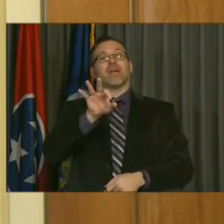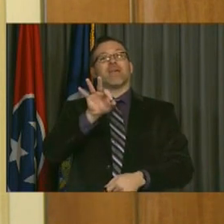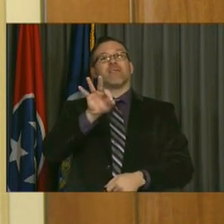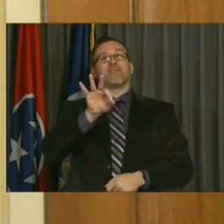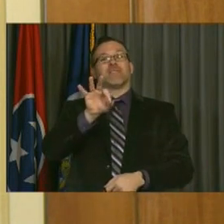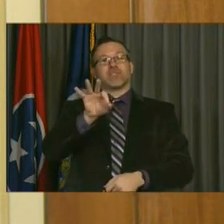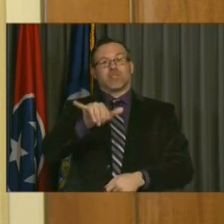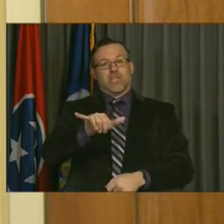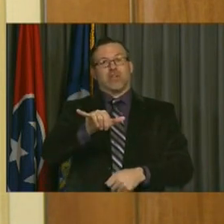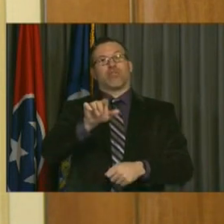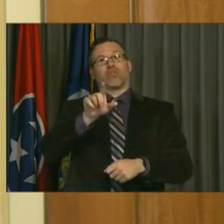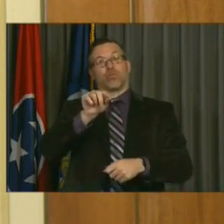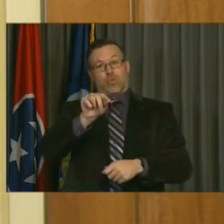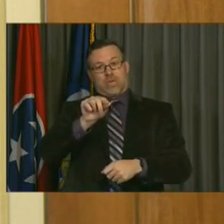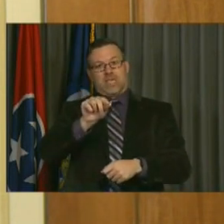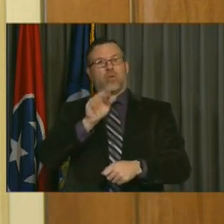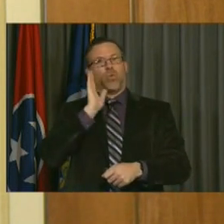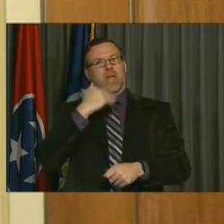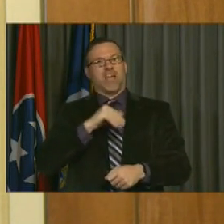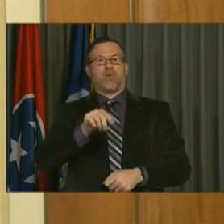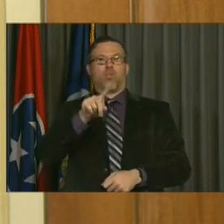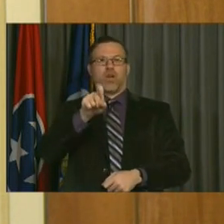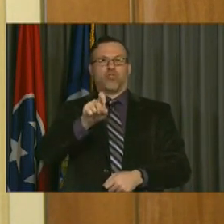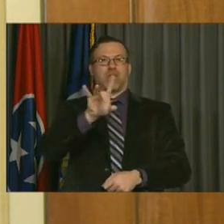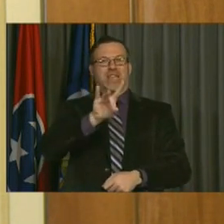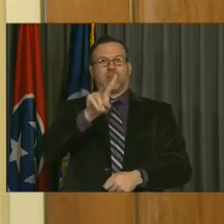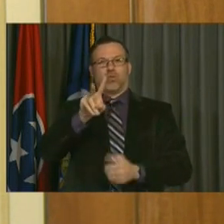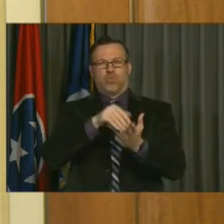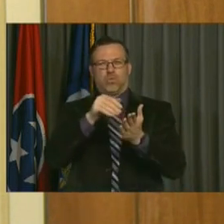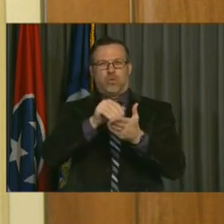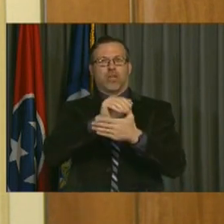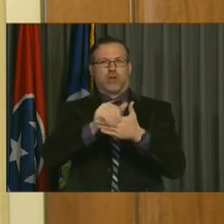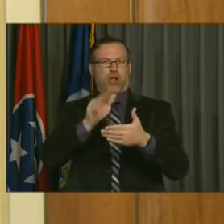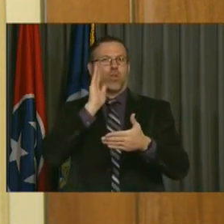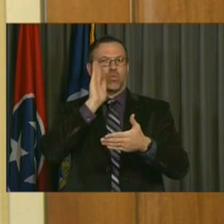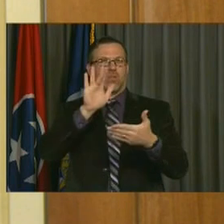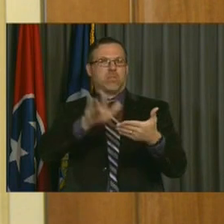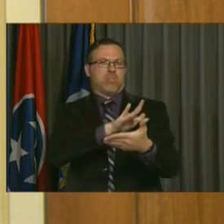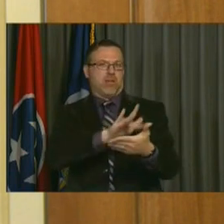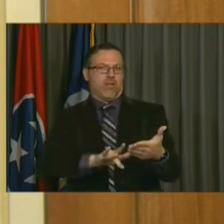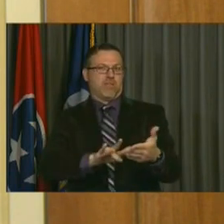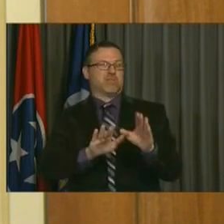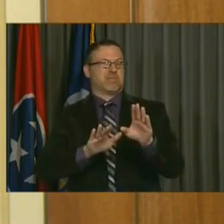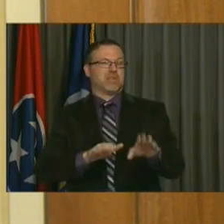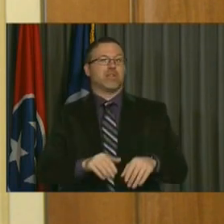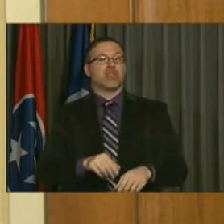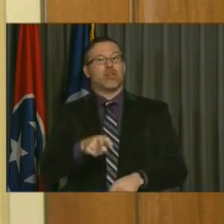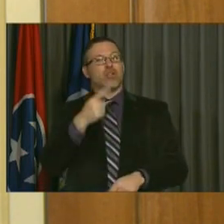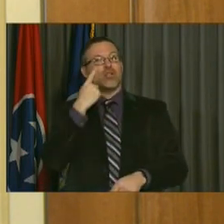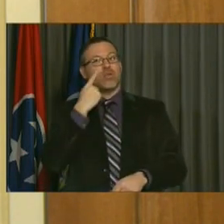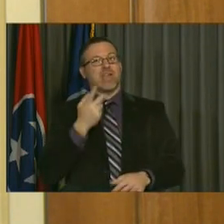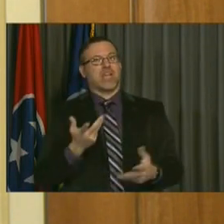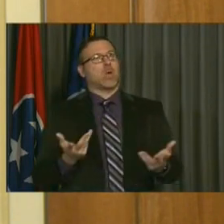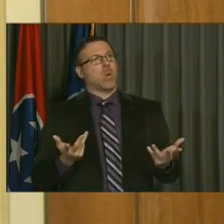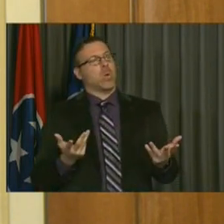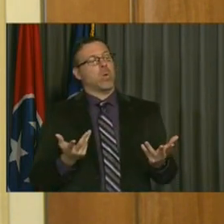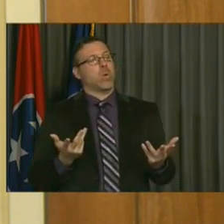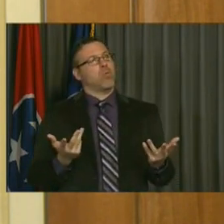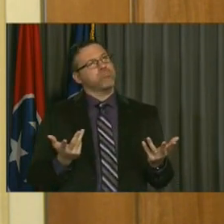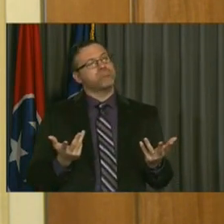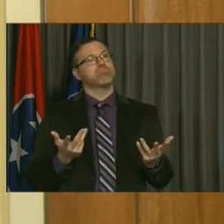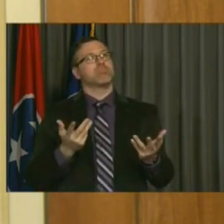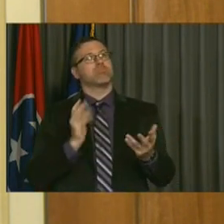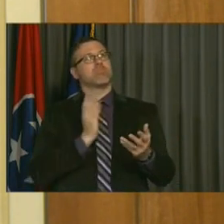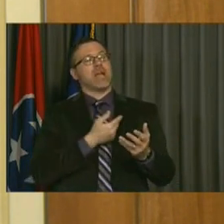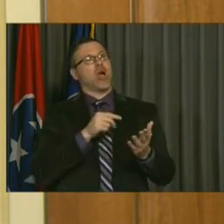principal payoff of about $182 million. So you think about that, you think, well, you know, we're reducing the